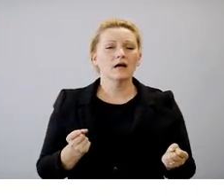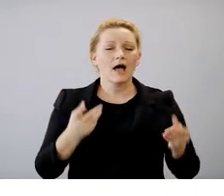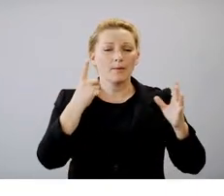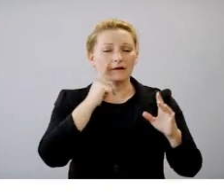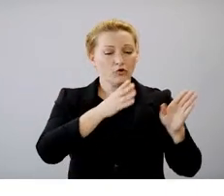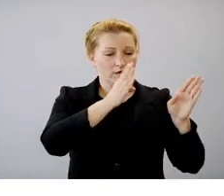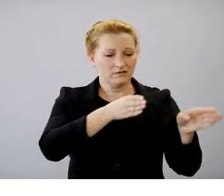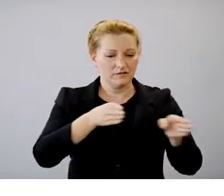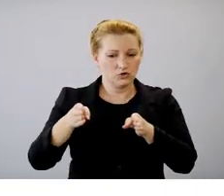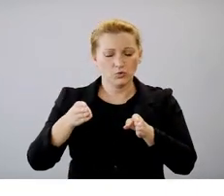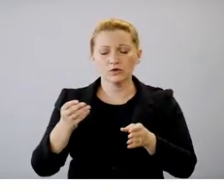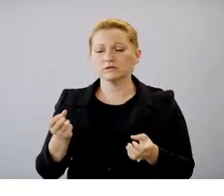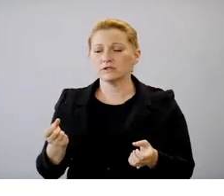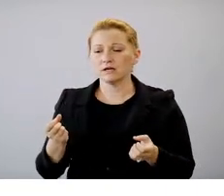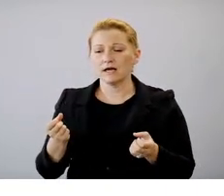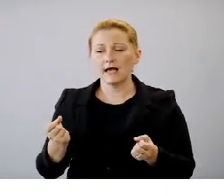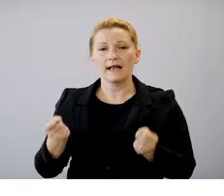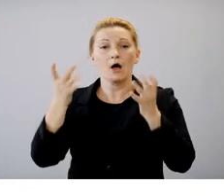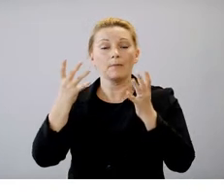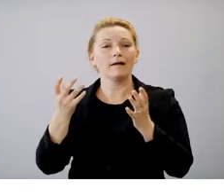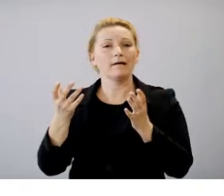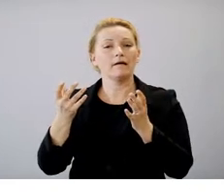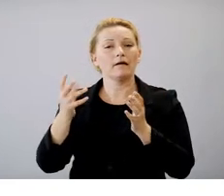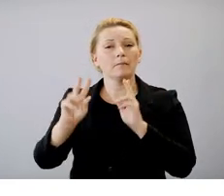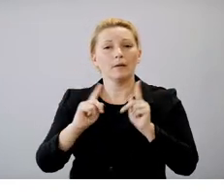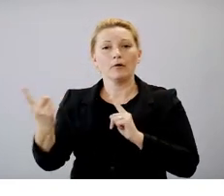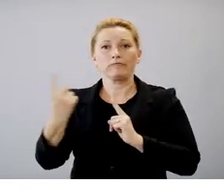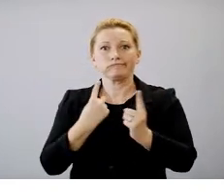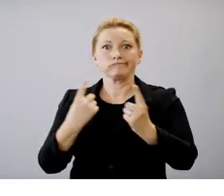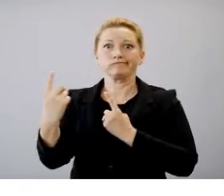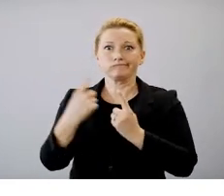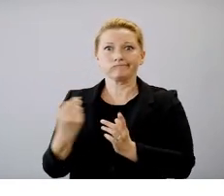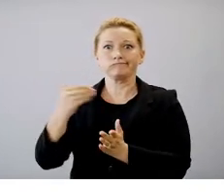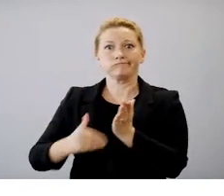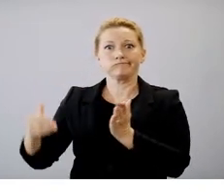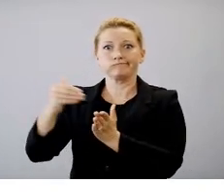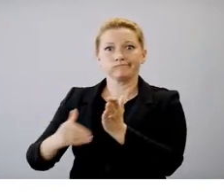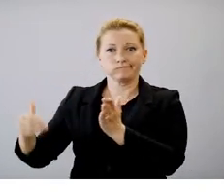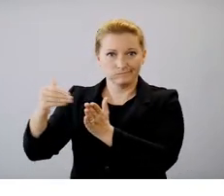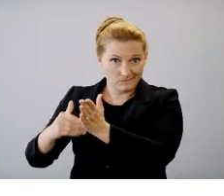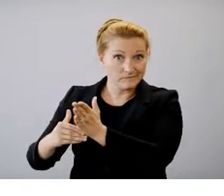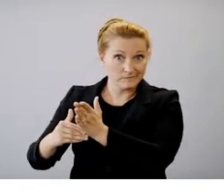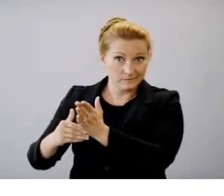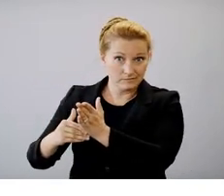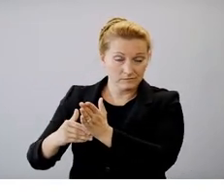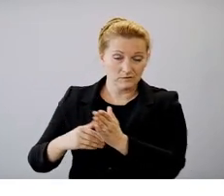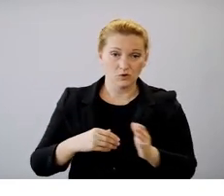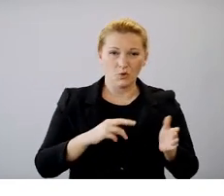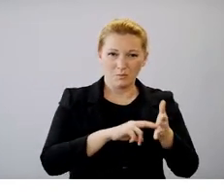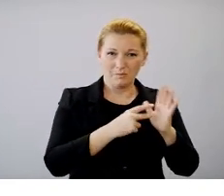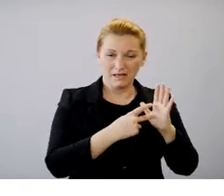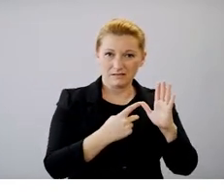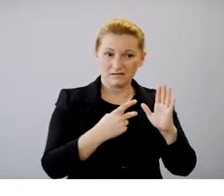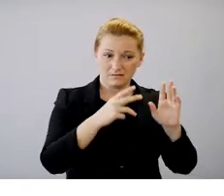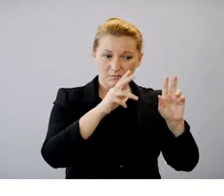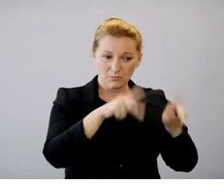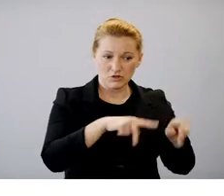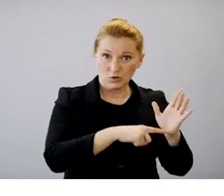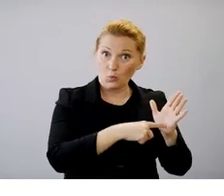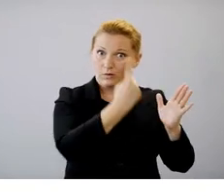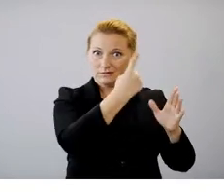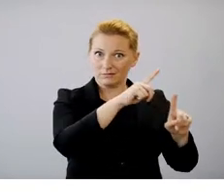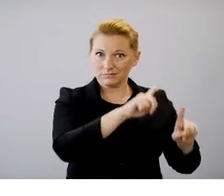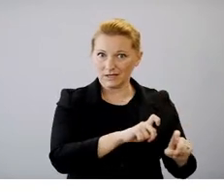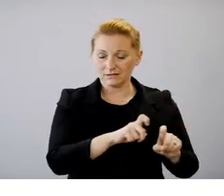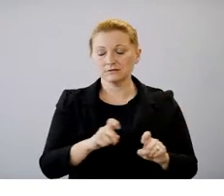many are in or repeat tests in individuals that have already had a previous test.